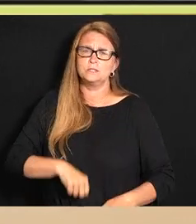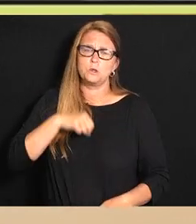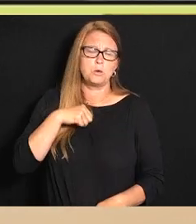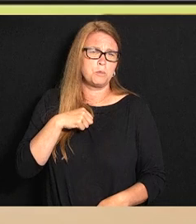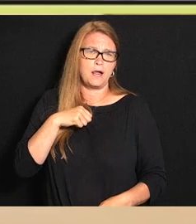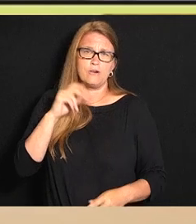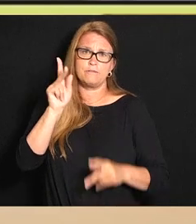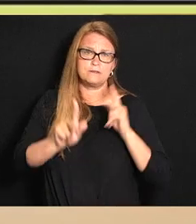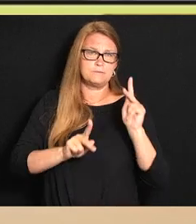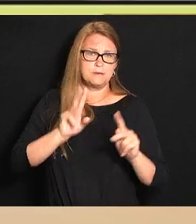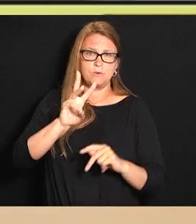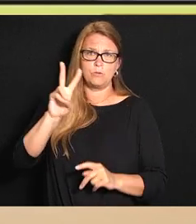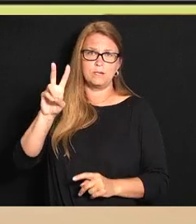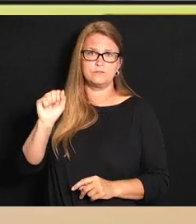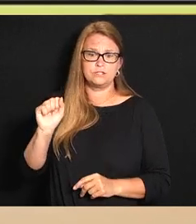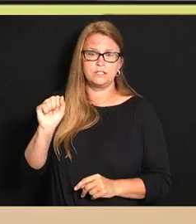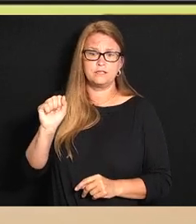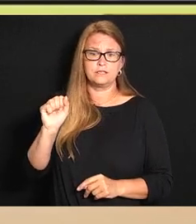the